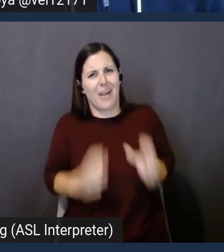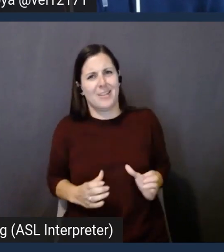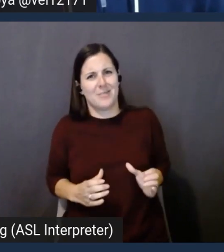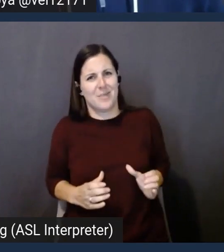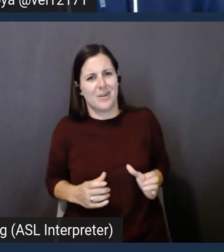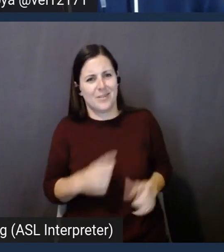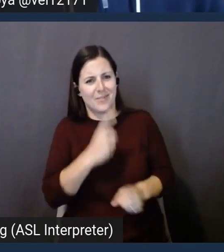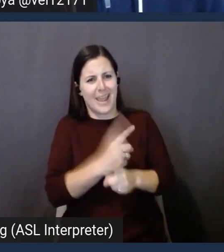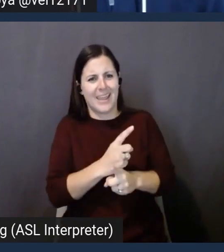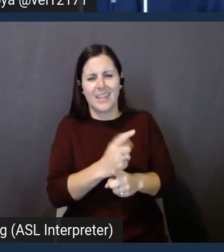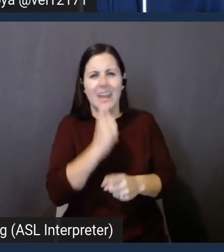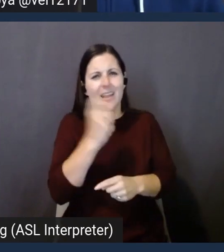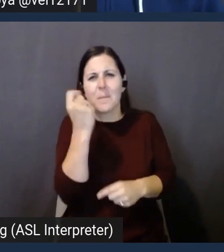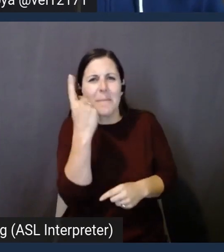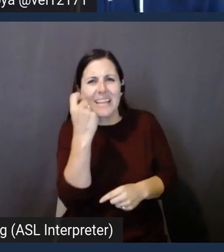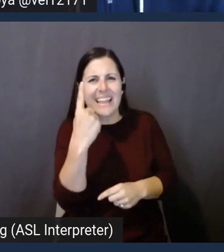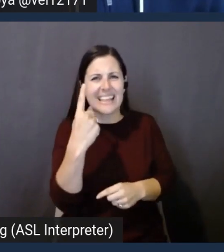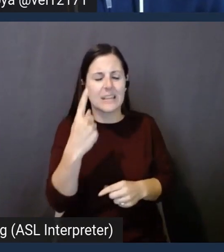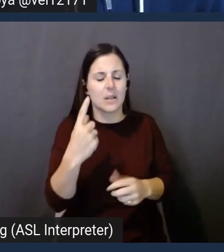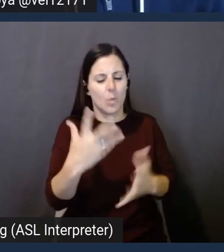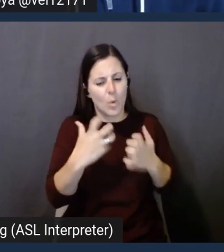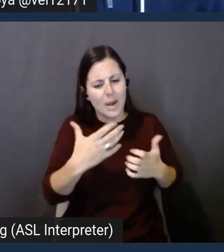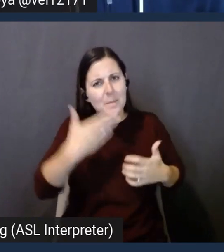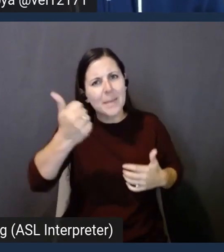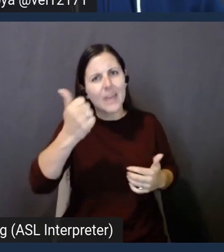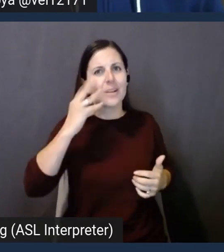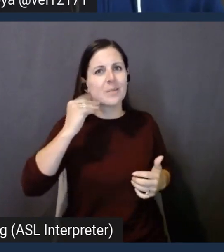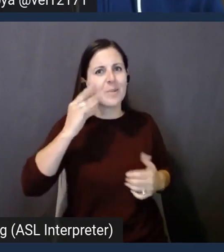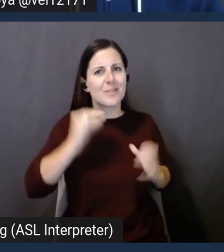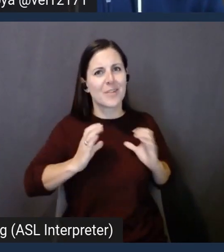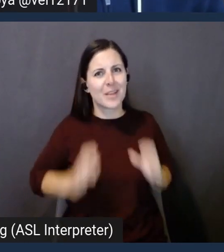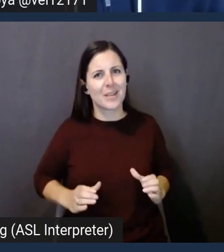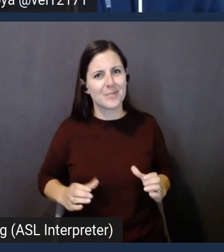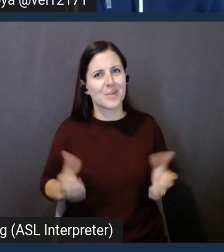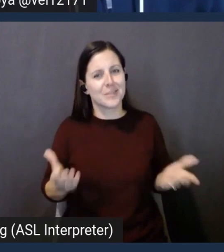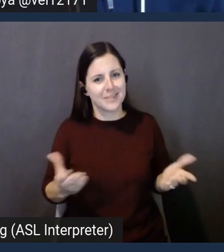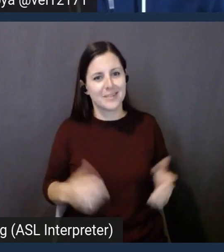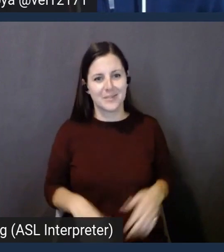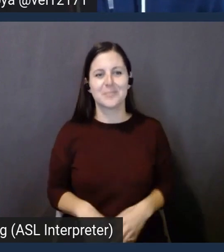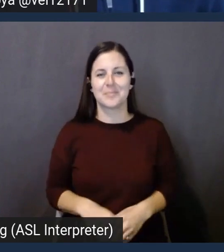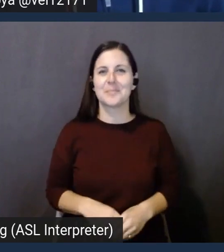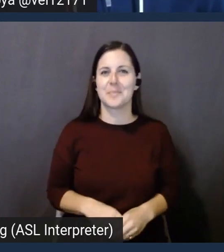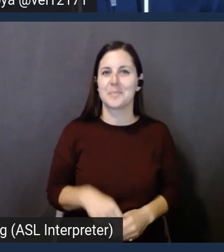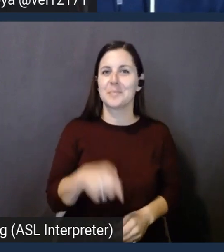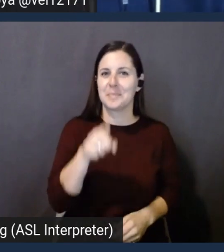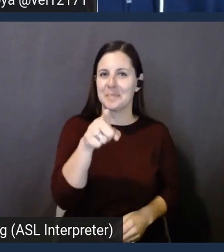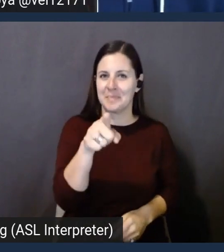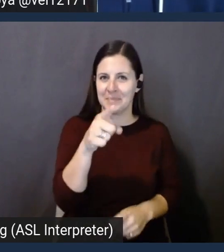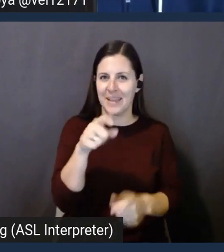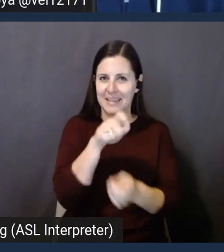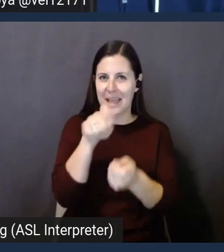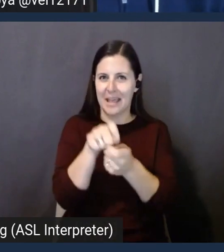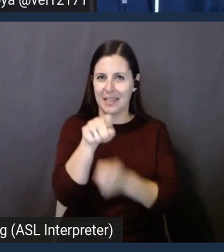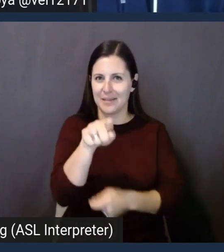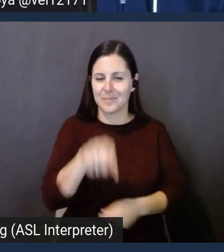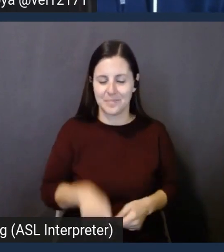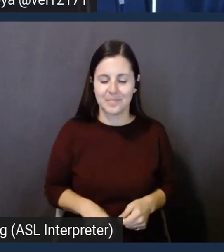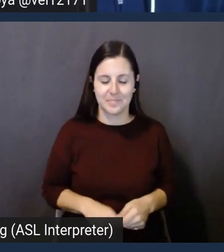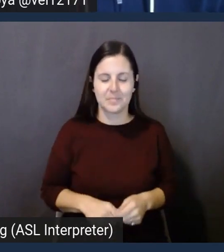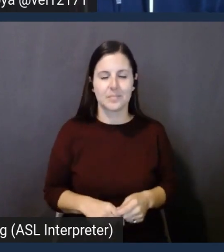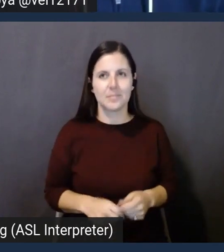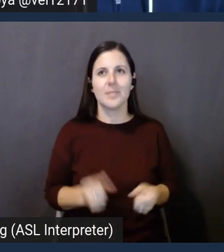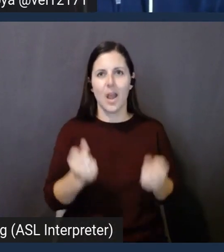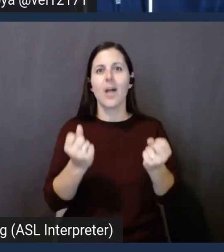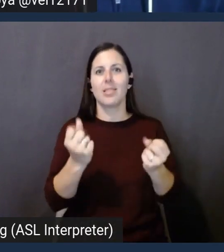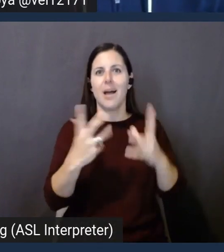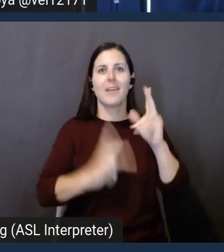doesn't make sense for our customers. What if we tore it down and integrated it? Yeah, exactly. I mean, you have to, like, I mean, a lot of the folks who are watching